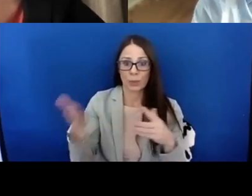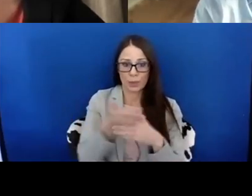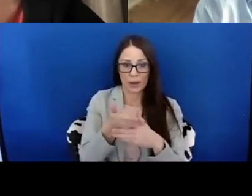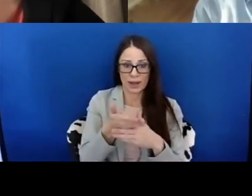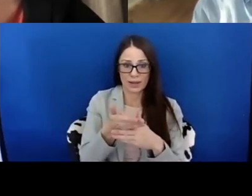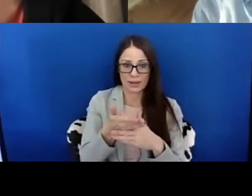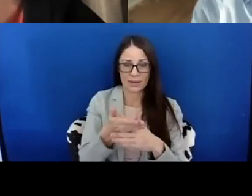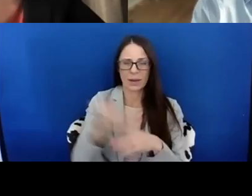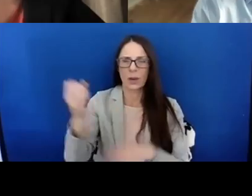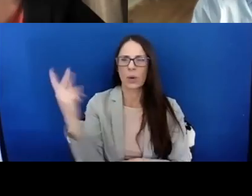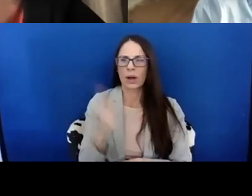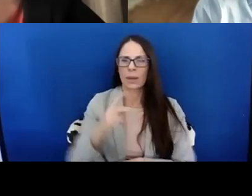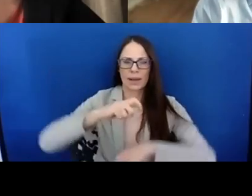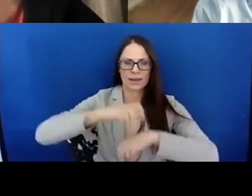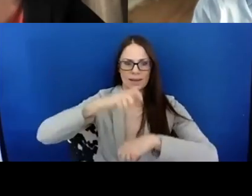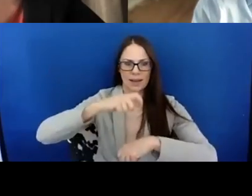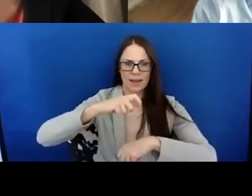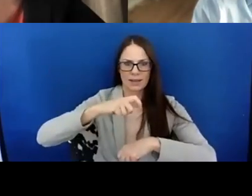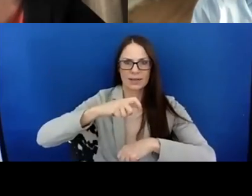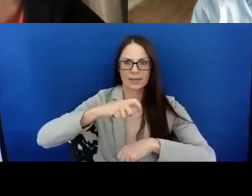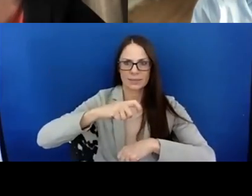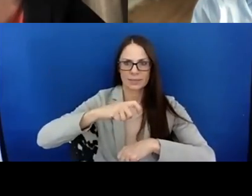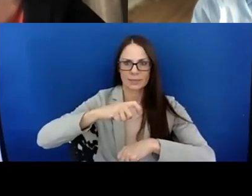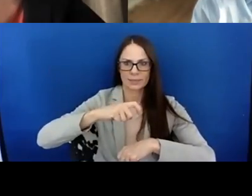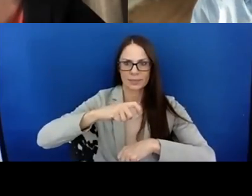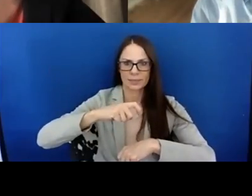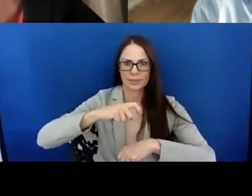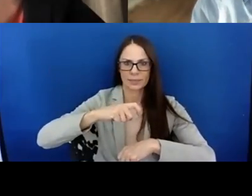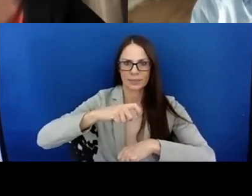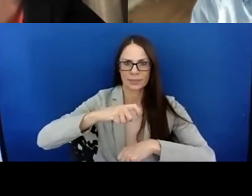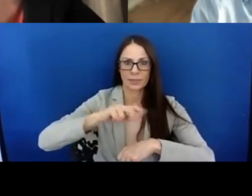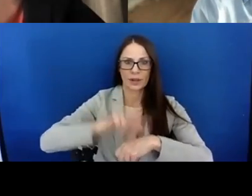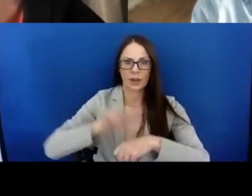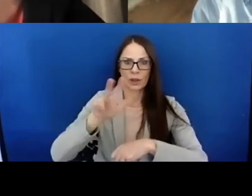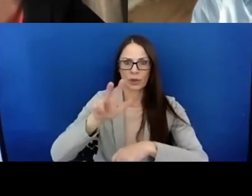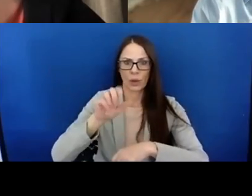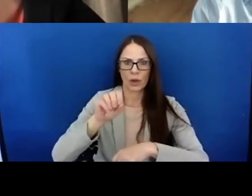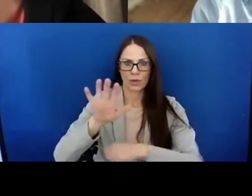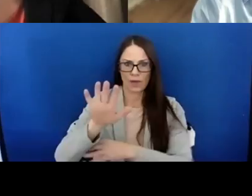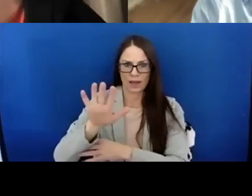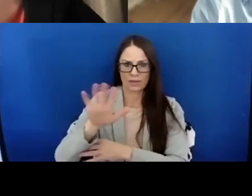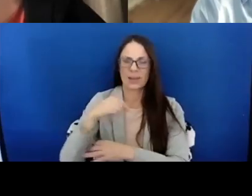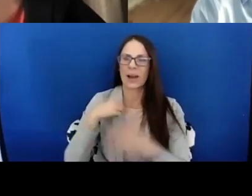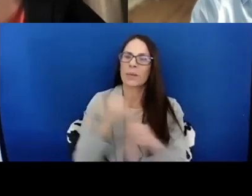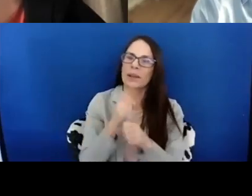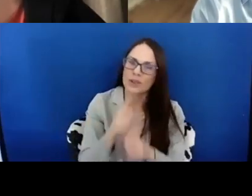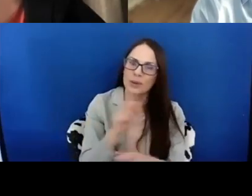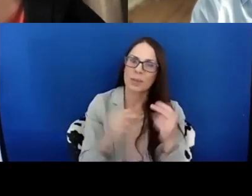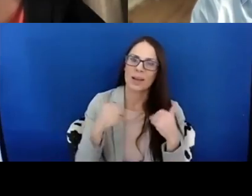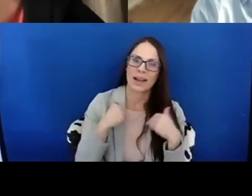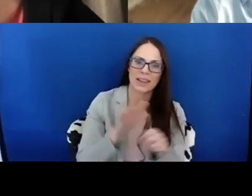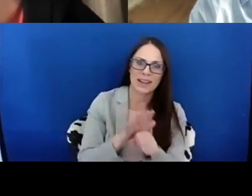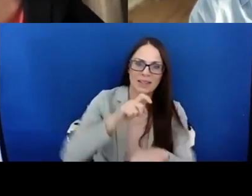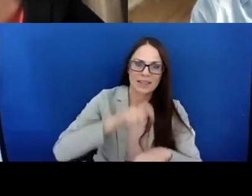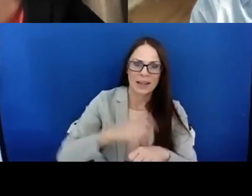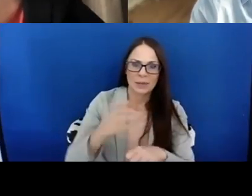right at, let's say 305. I want to make sure that people have enough time to grab a snack and